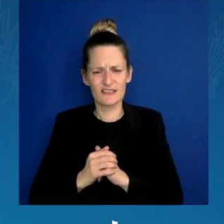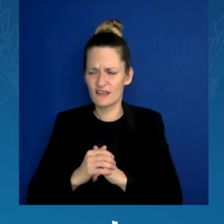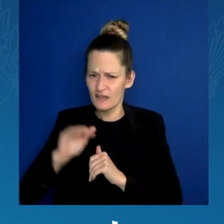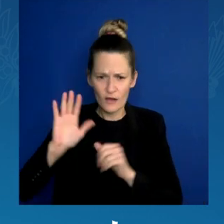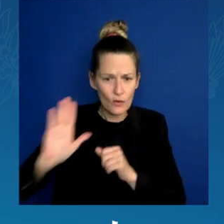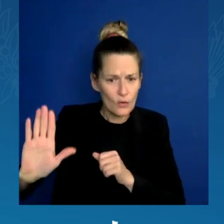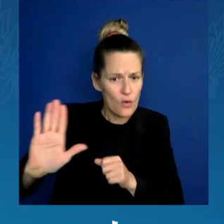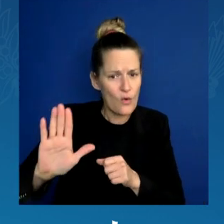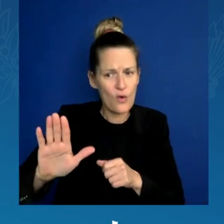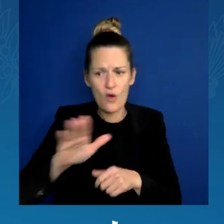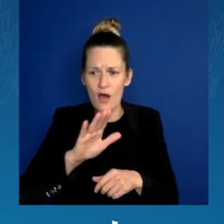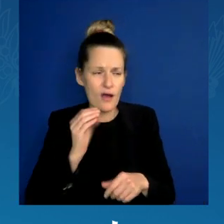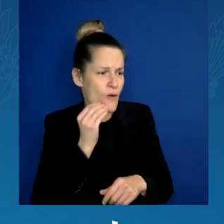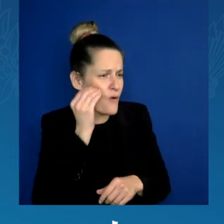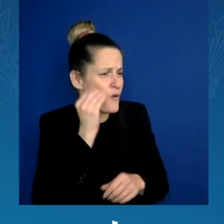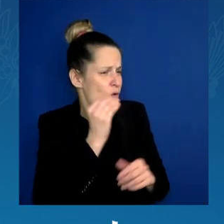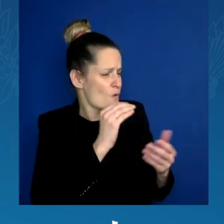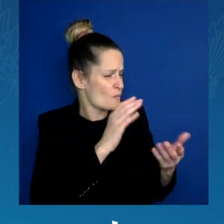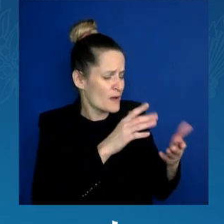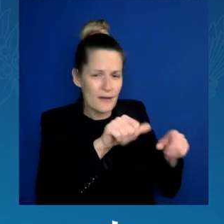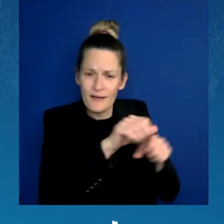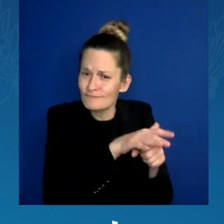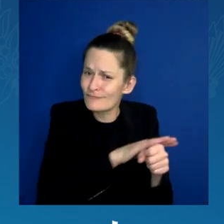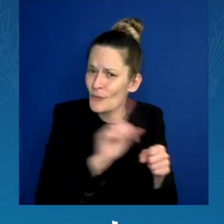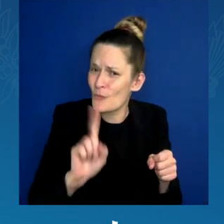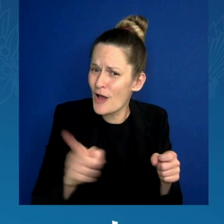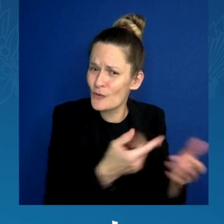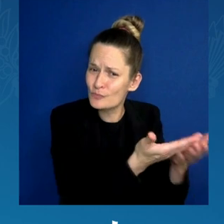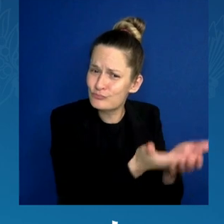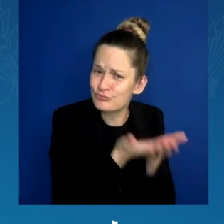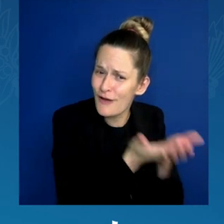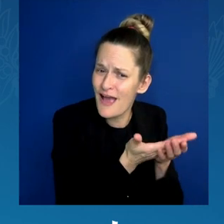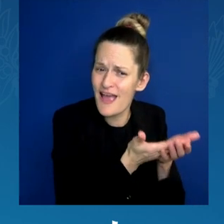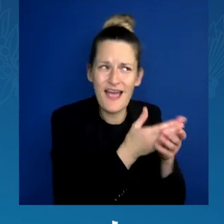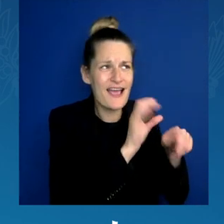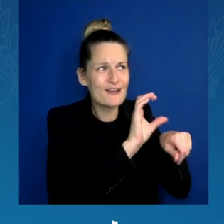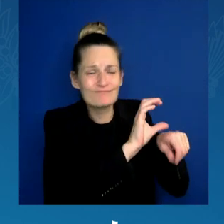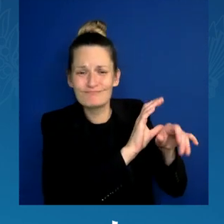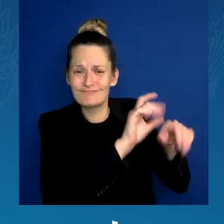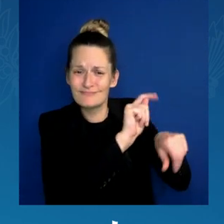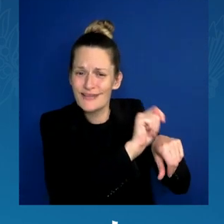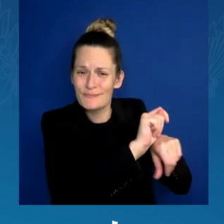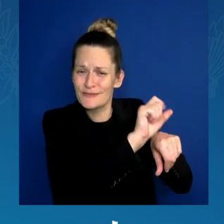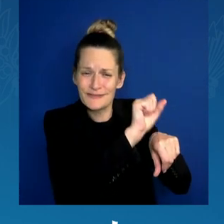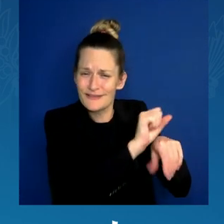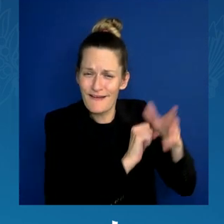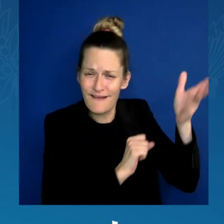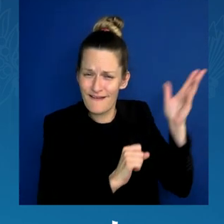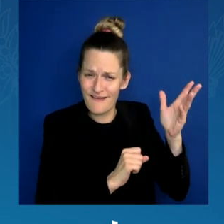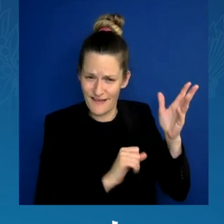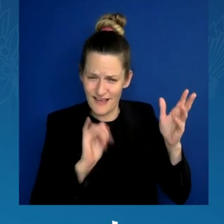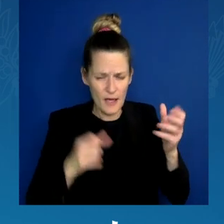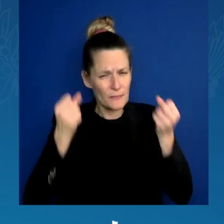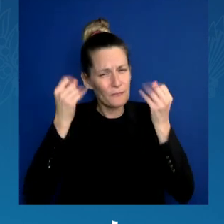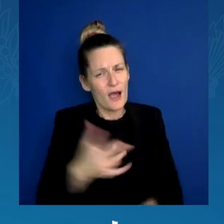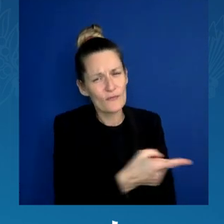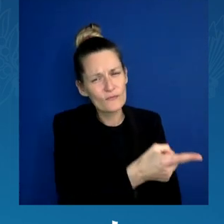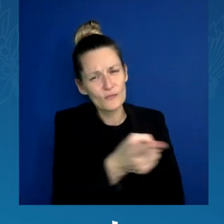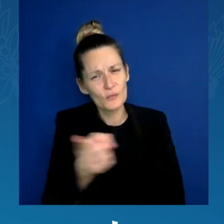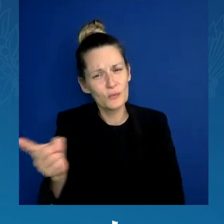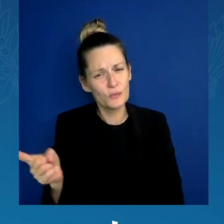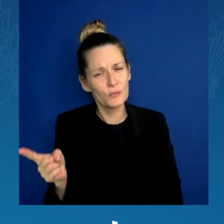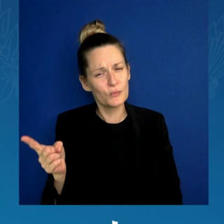And now for the first time, many of you can access the single most